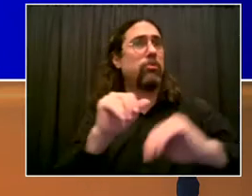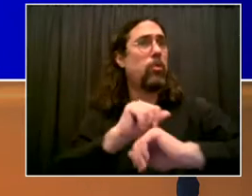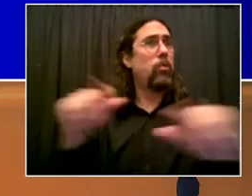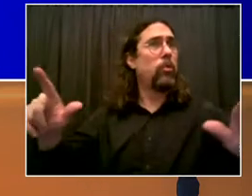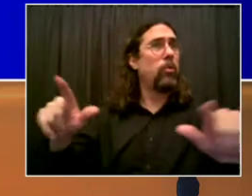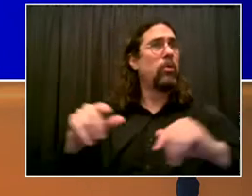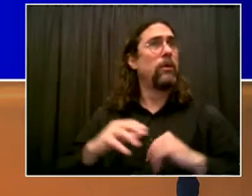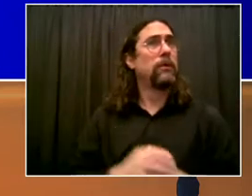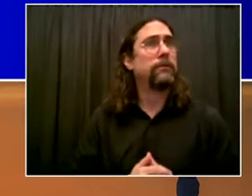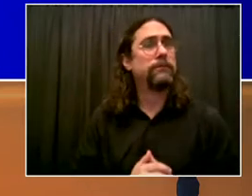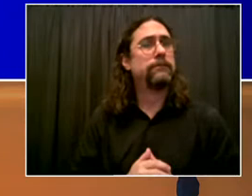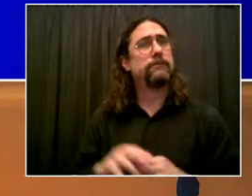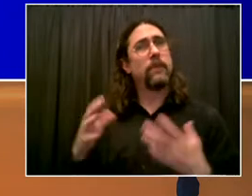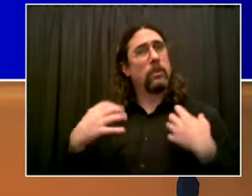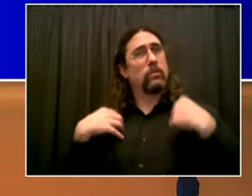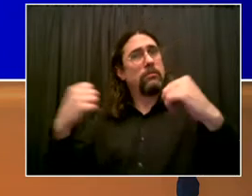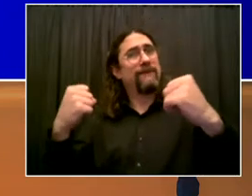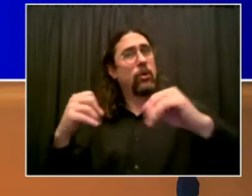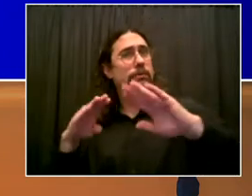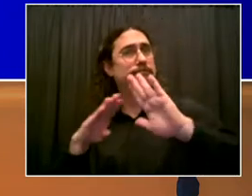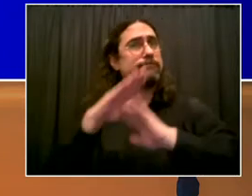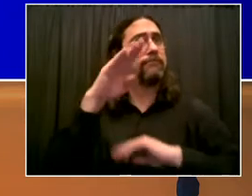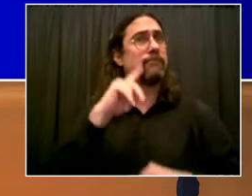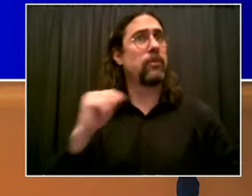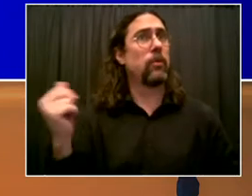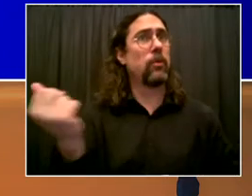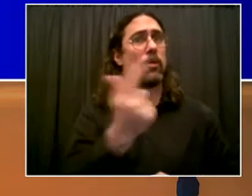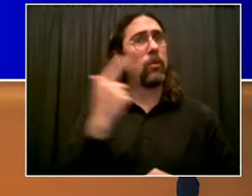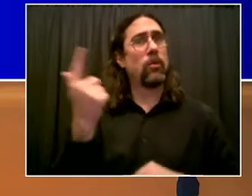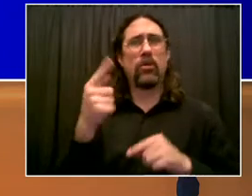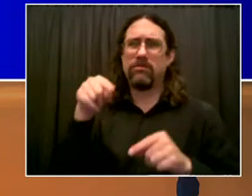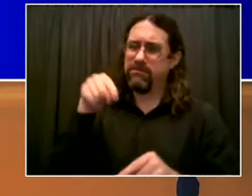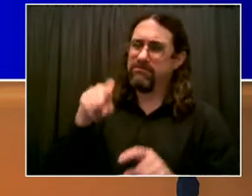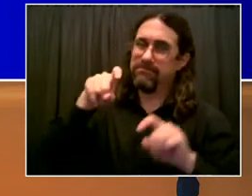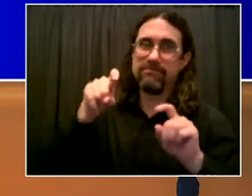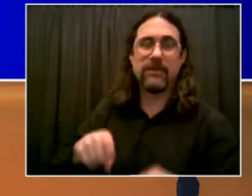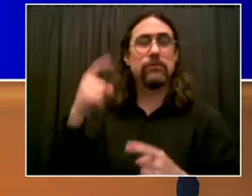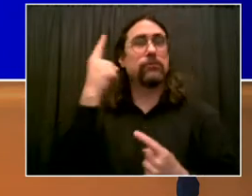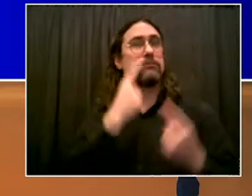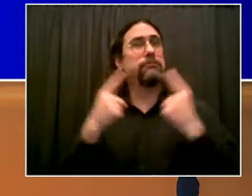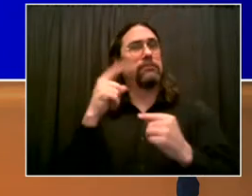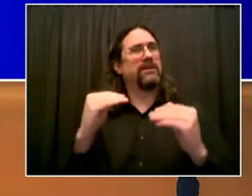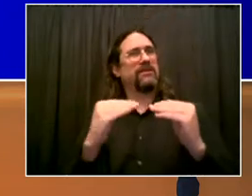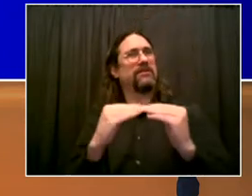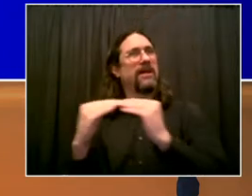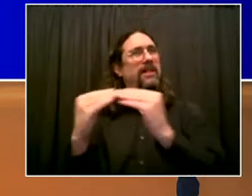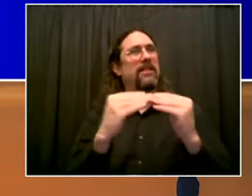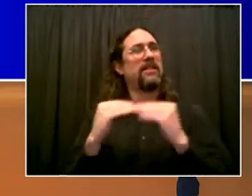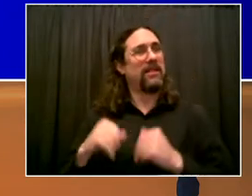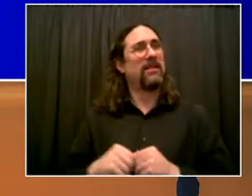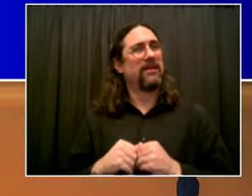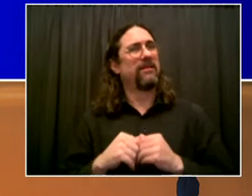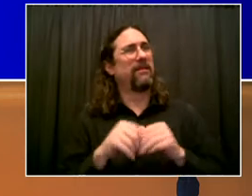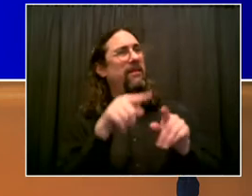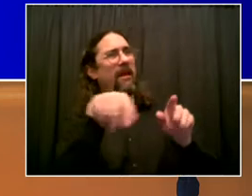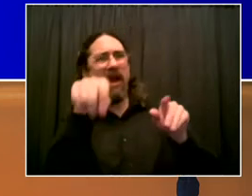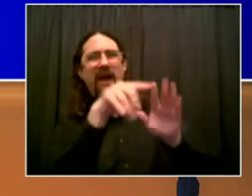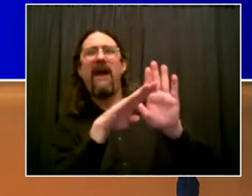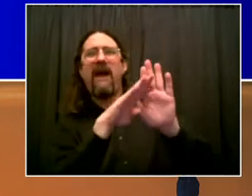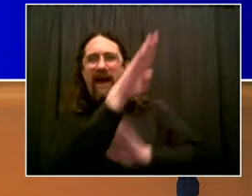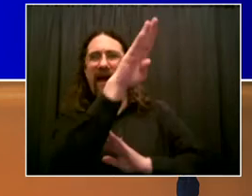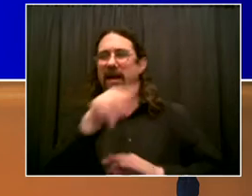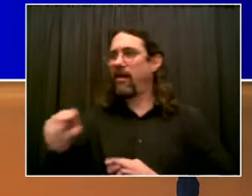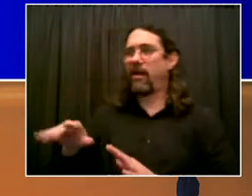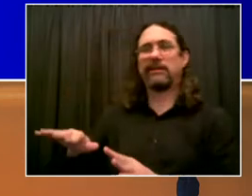has to be for everyone. And to achieve that kind of lasting recovery that reaches deeply, that lifts people up, that gives